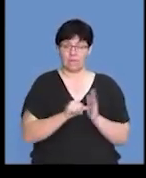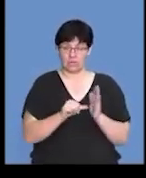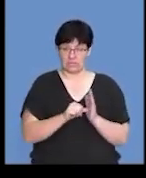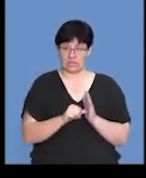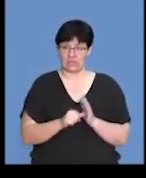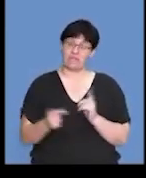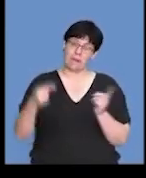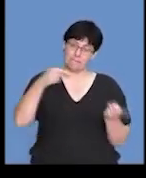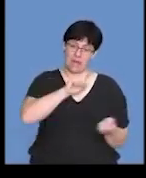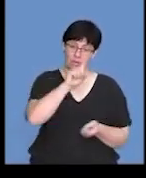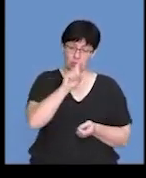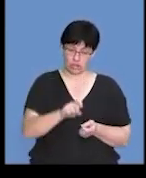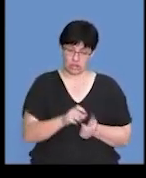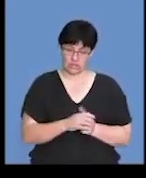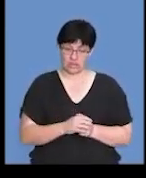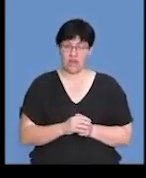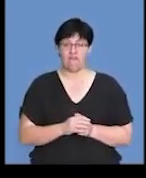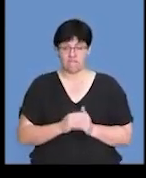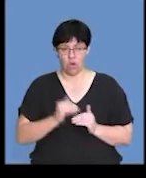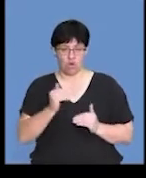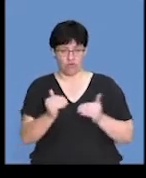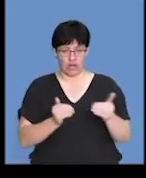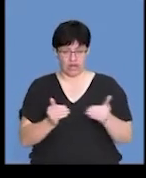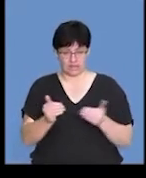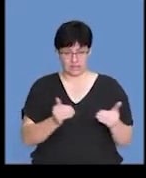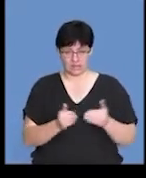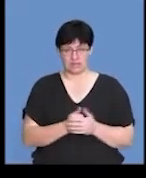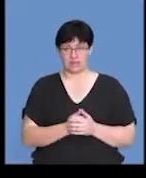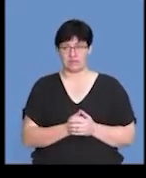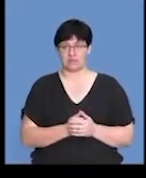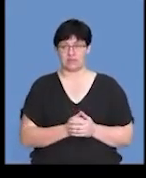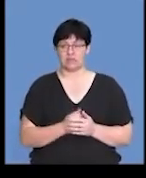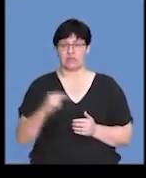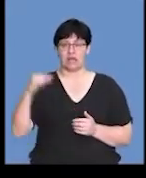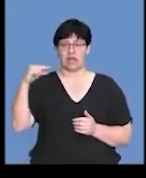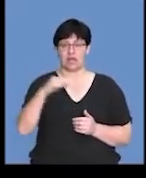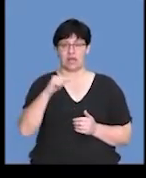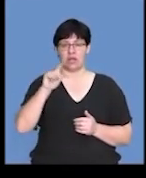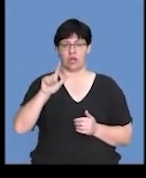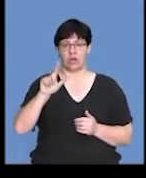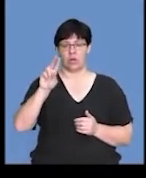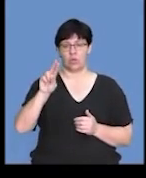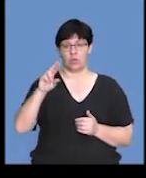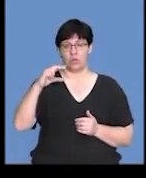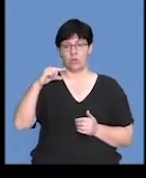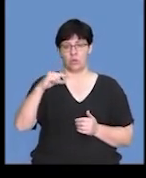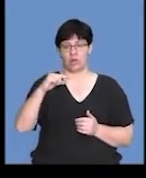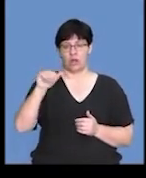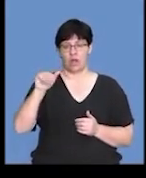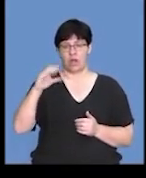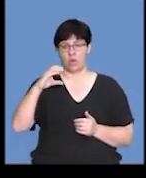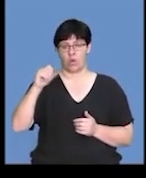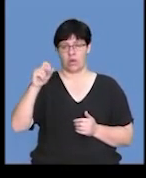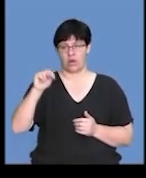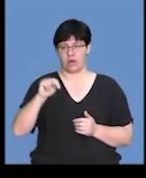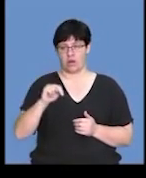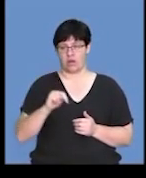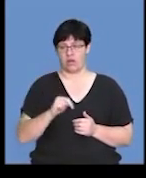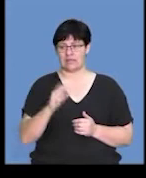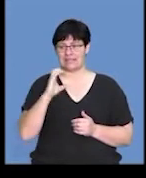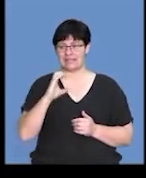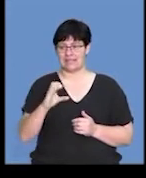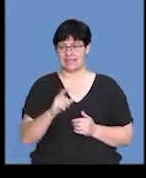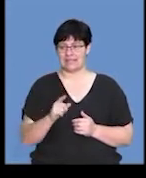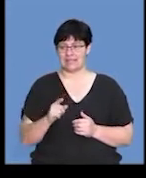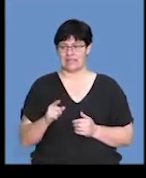if we go back to the question in terms of the regulation, is glucagon. And I'm hoping that, well, glucagon was C.